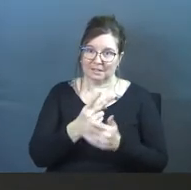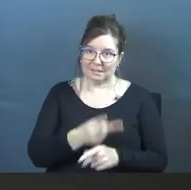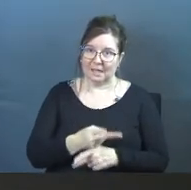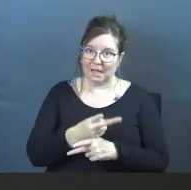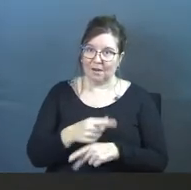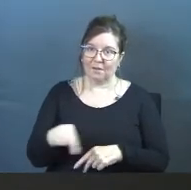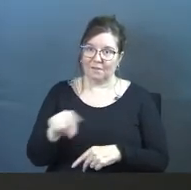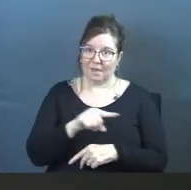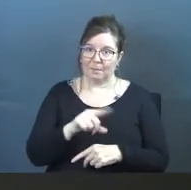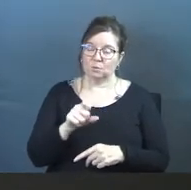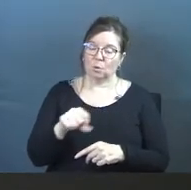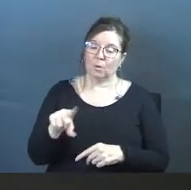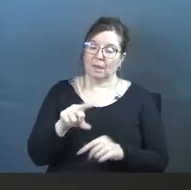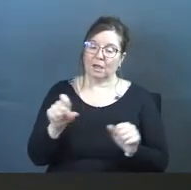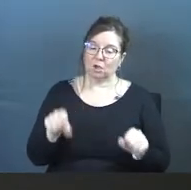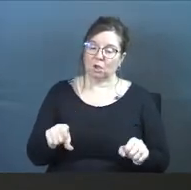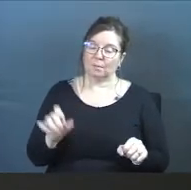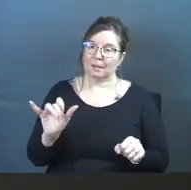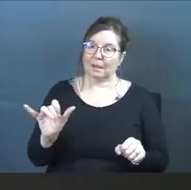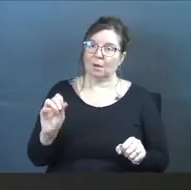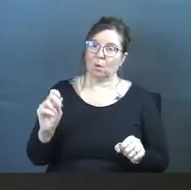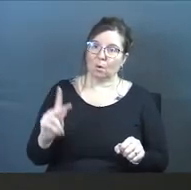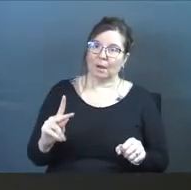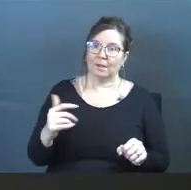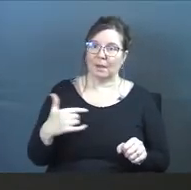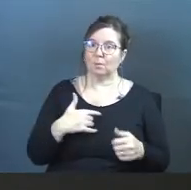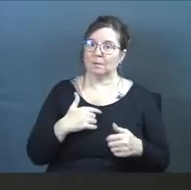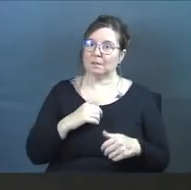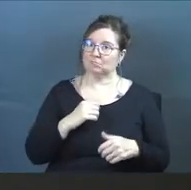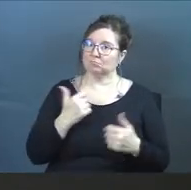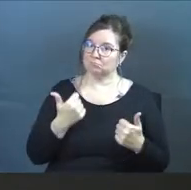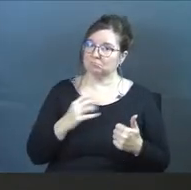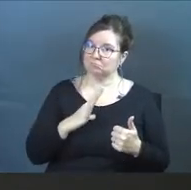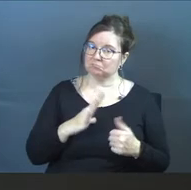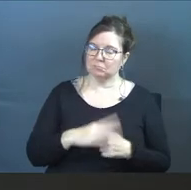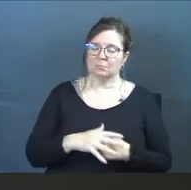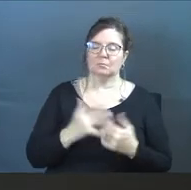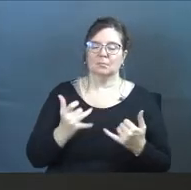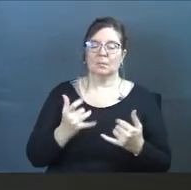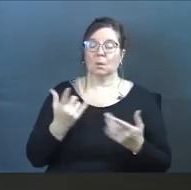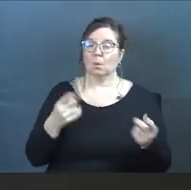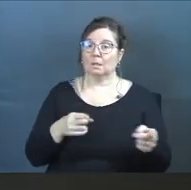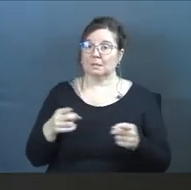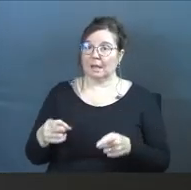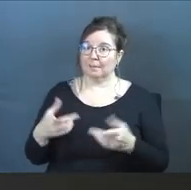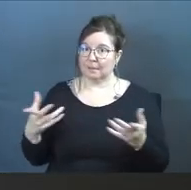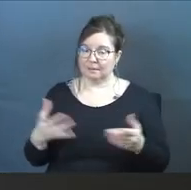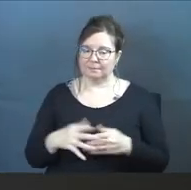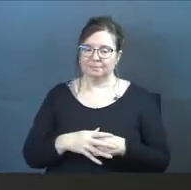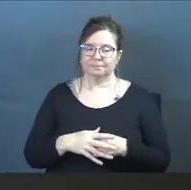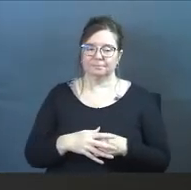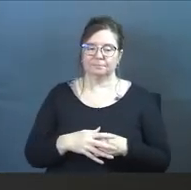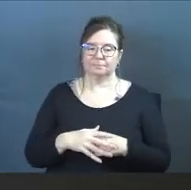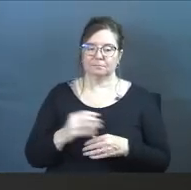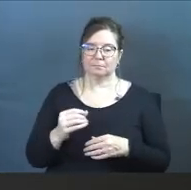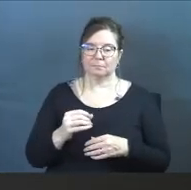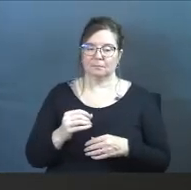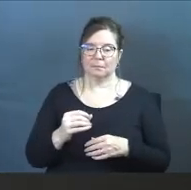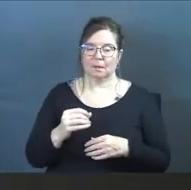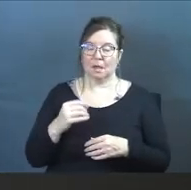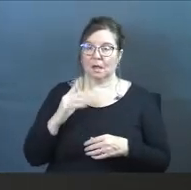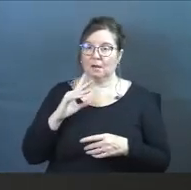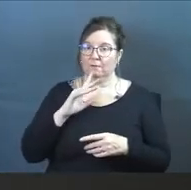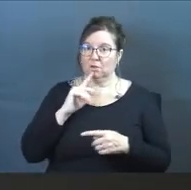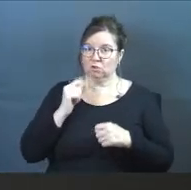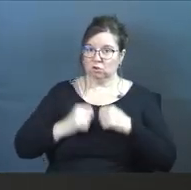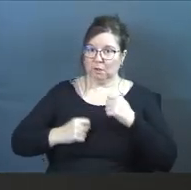take care of them so that they could be, like, okay, and they would be set. Now, what has happened out of oral law